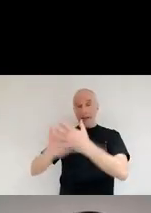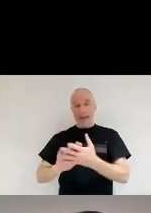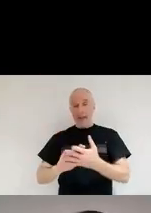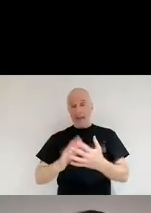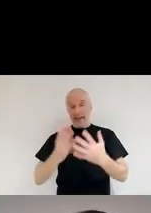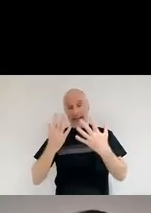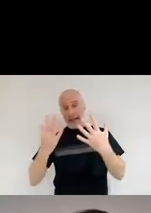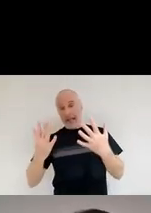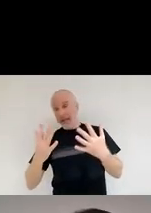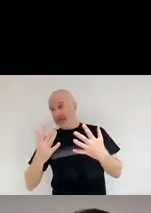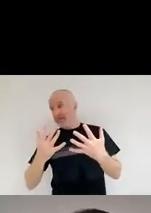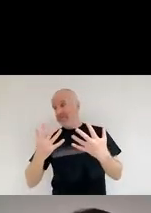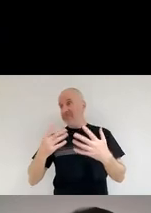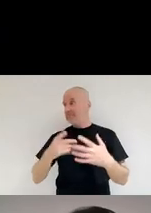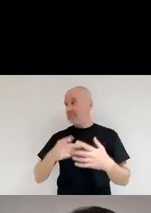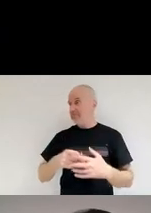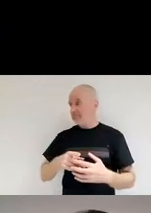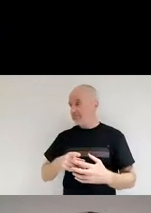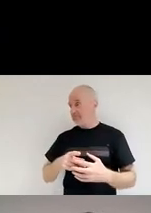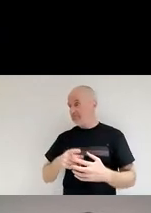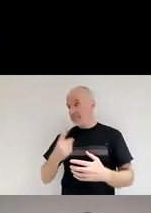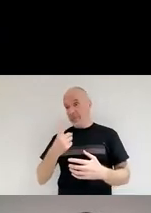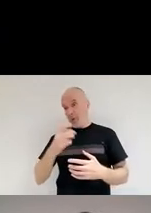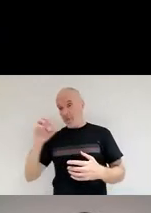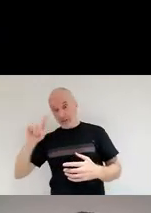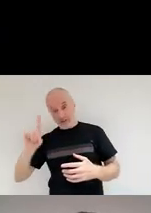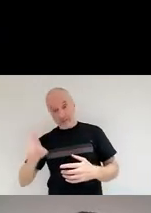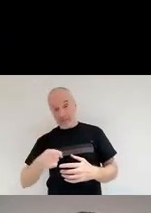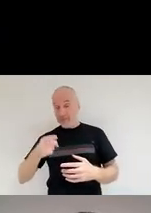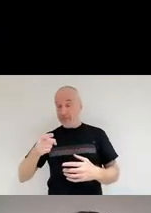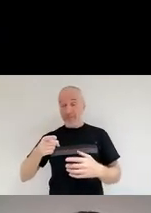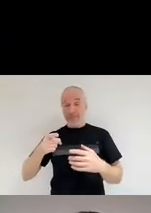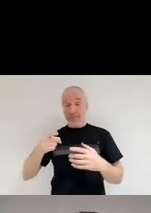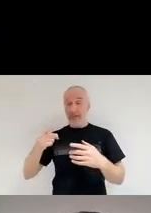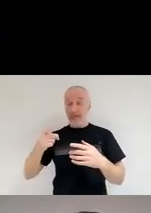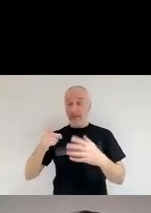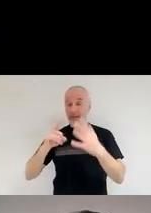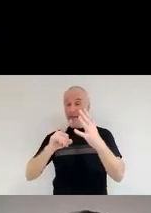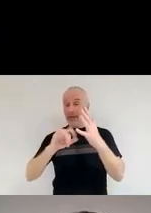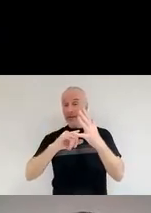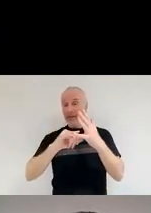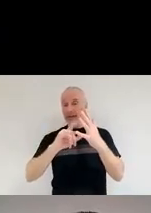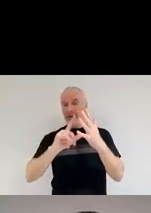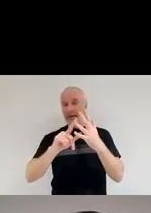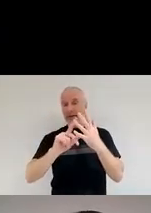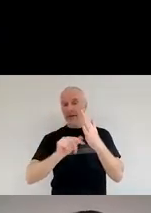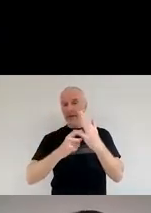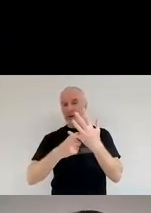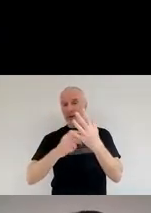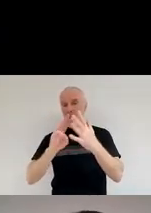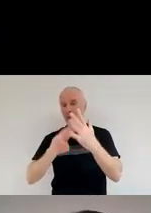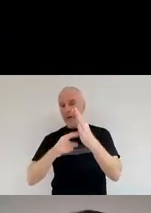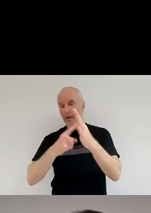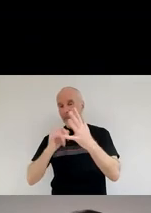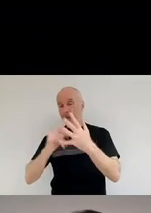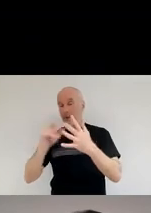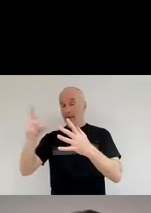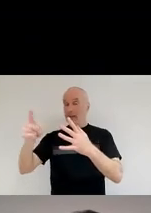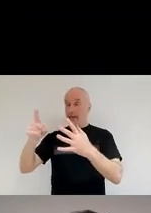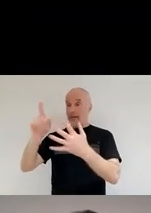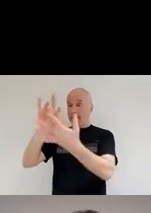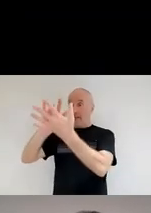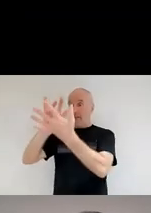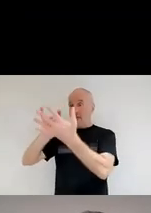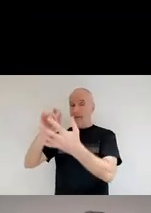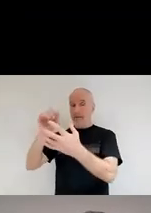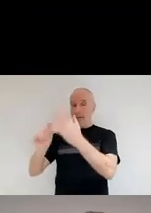masses. Okay. And so this stars, they burn through the air fuel in the core very, very fast, which makes them